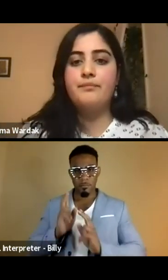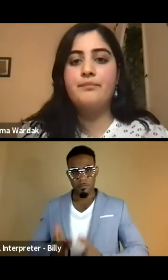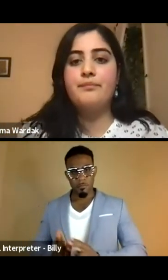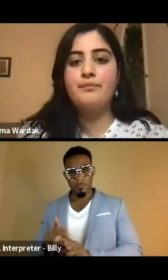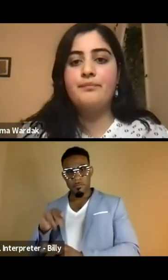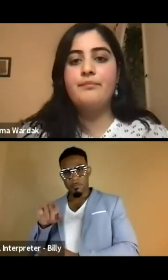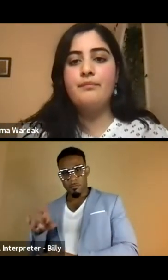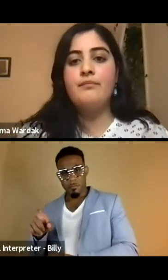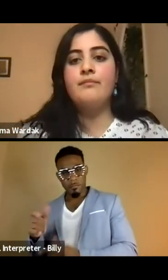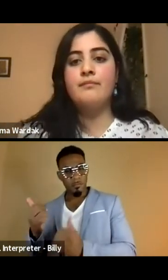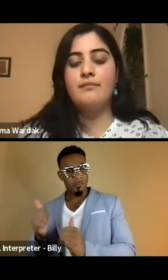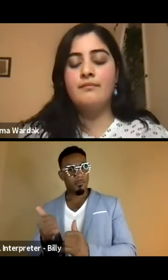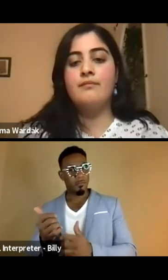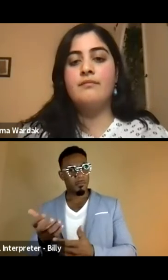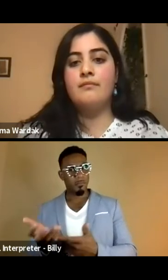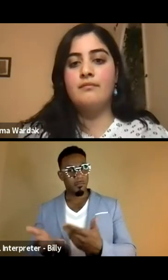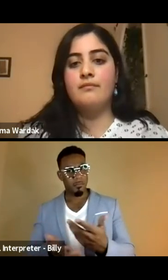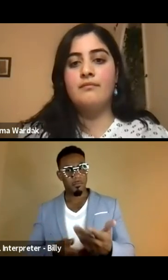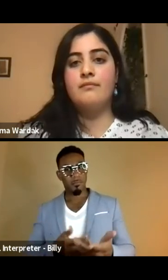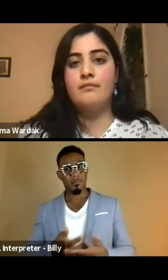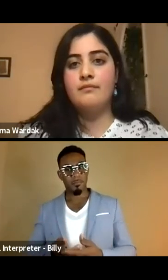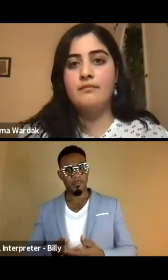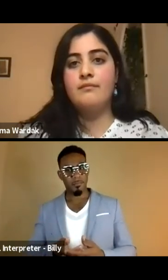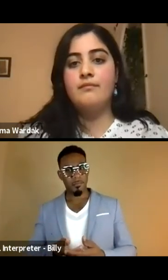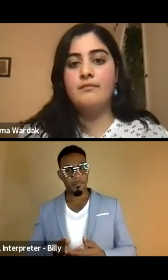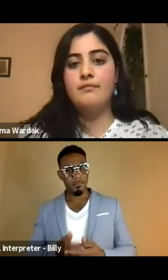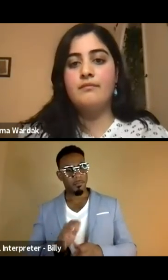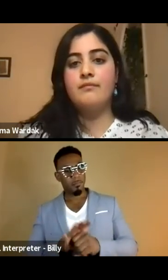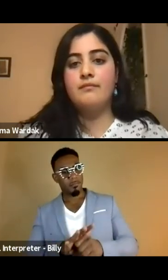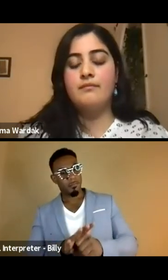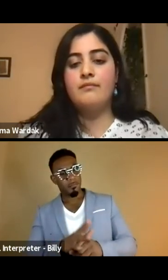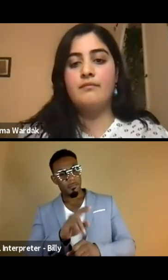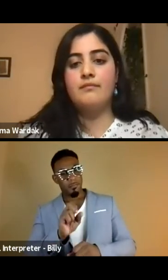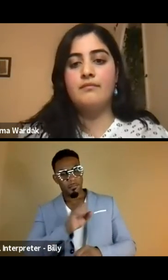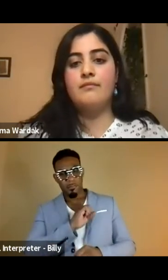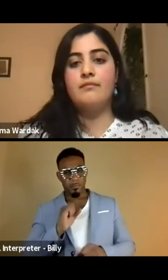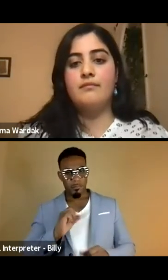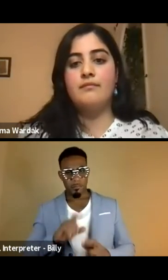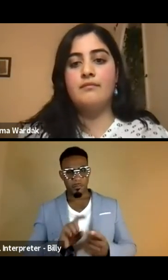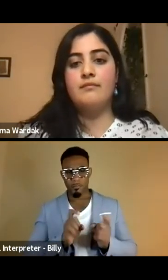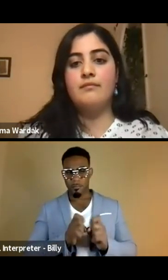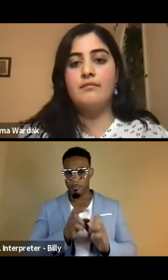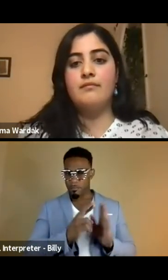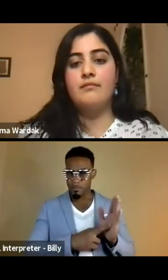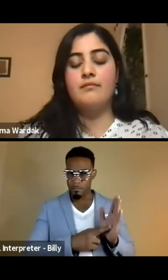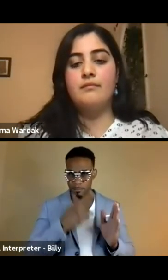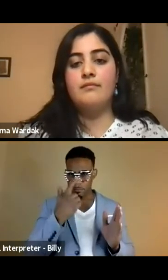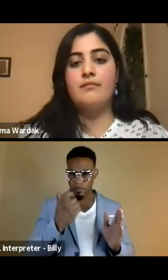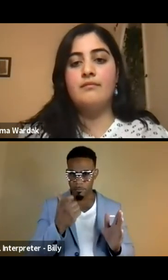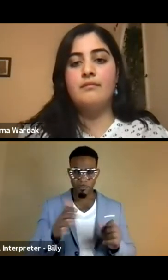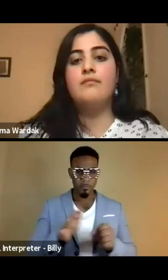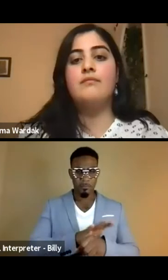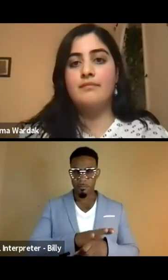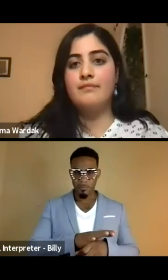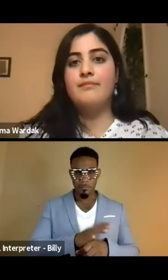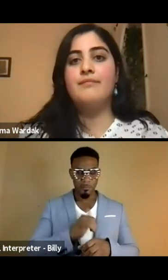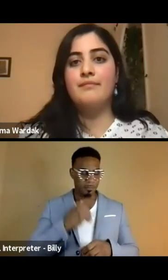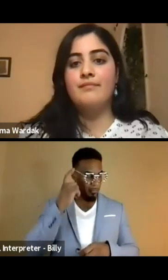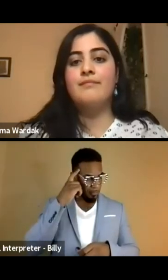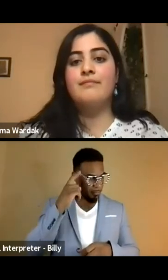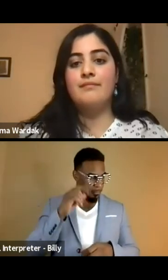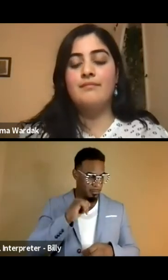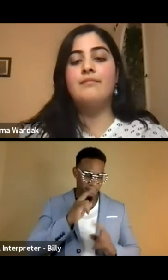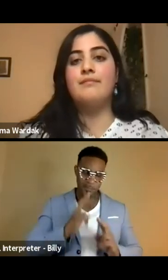parole, they're trying to like, you know, pressure us senators to change that rule because it's completely in my mind,